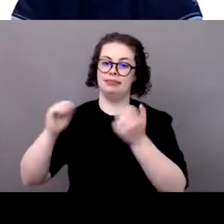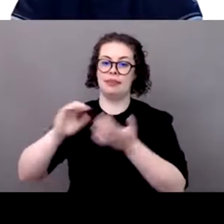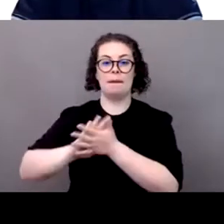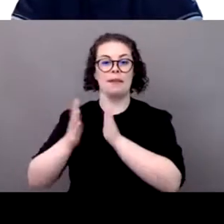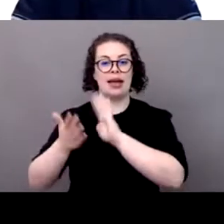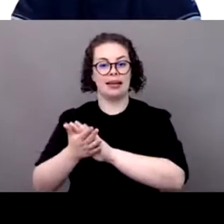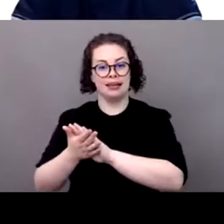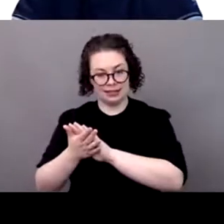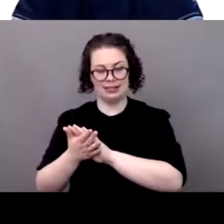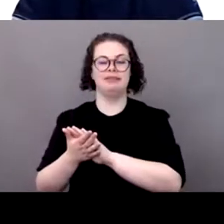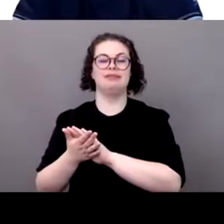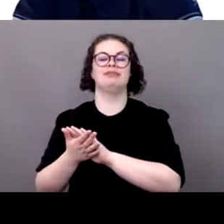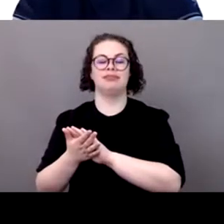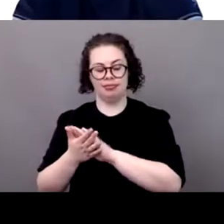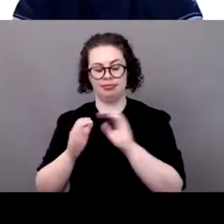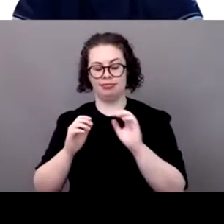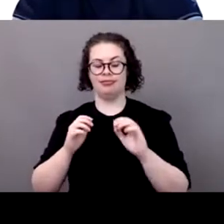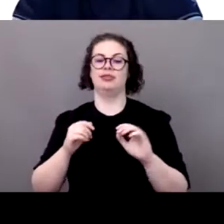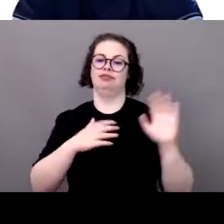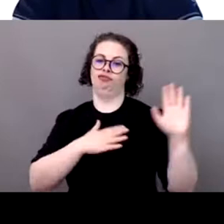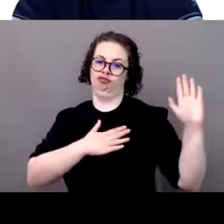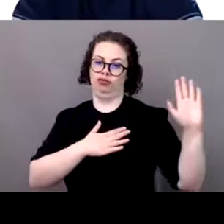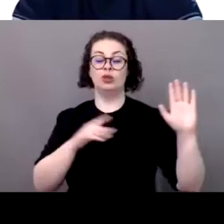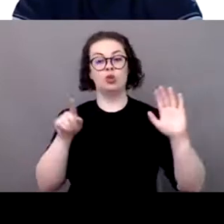and everything that is ongoing.